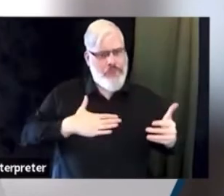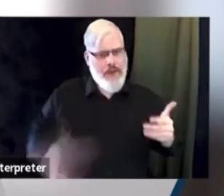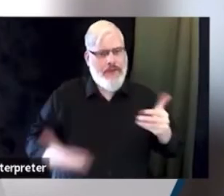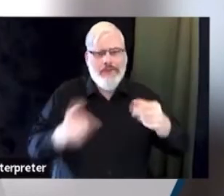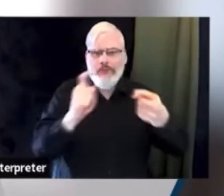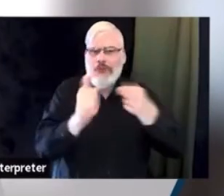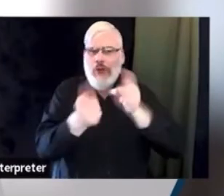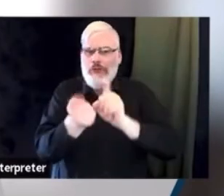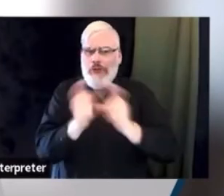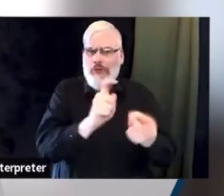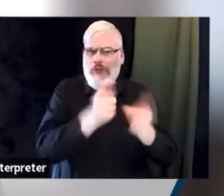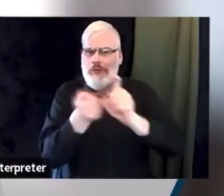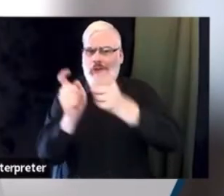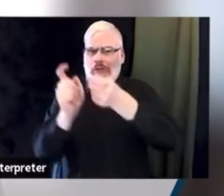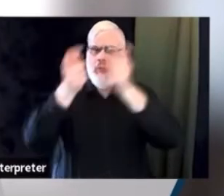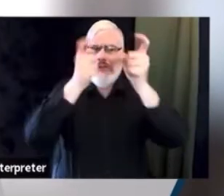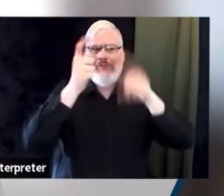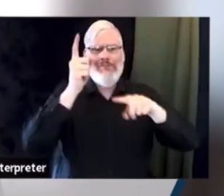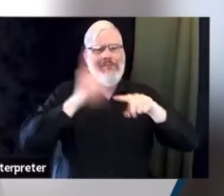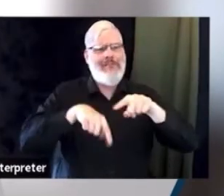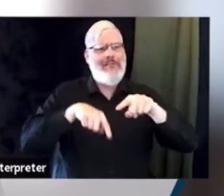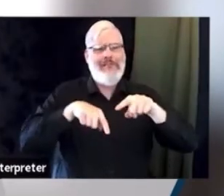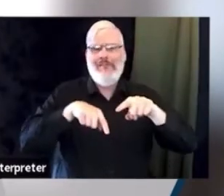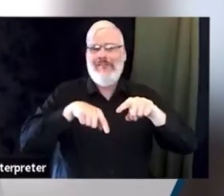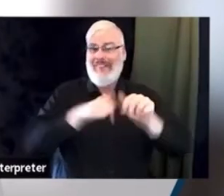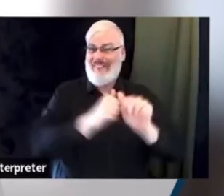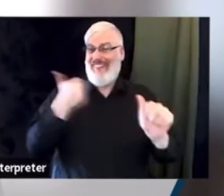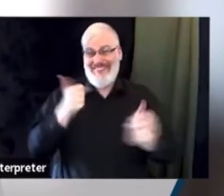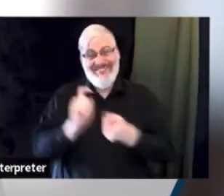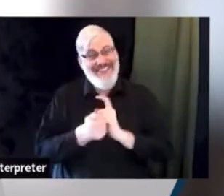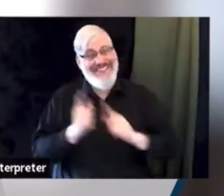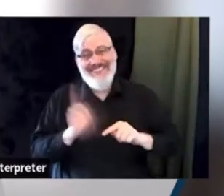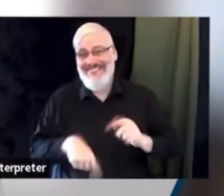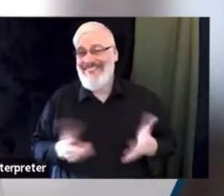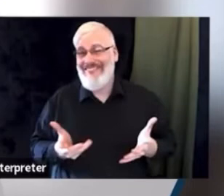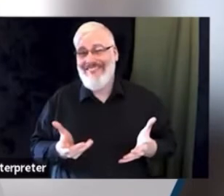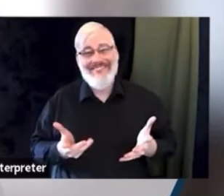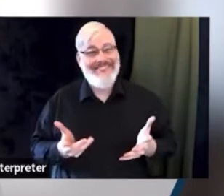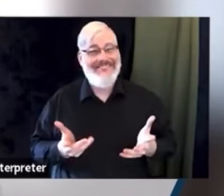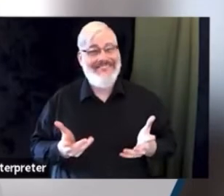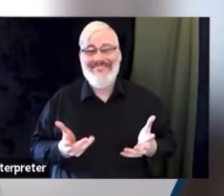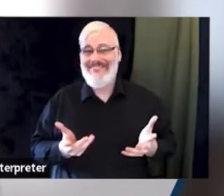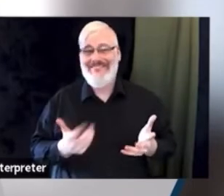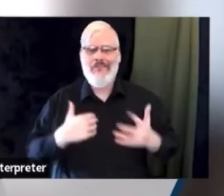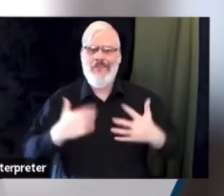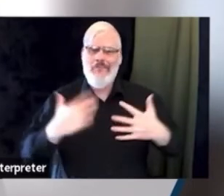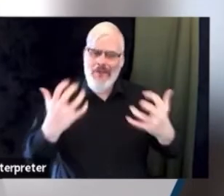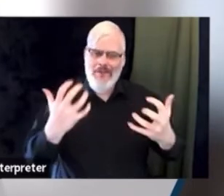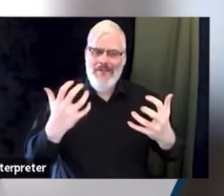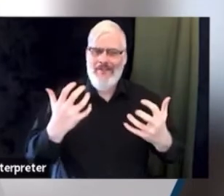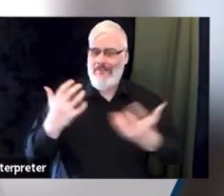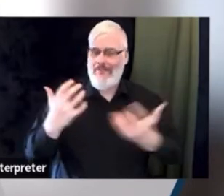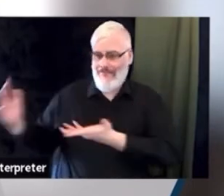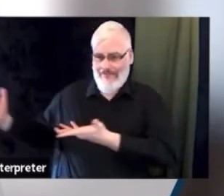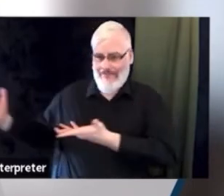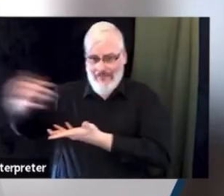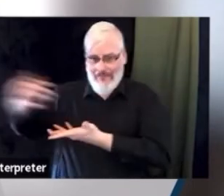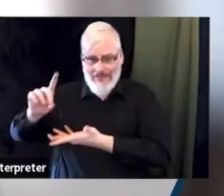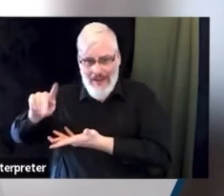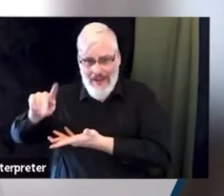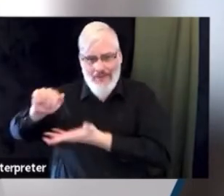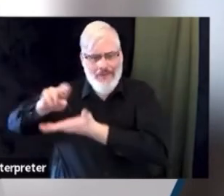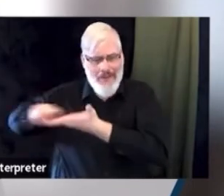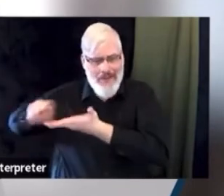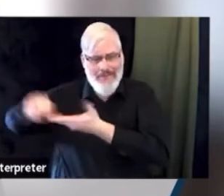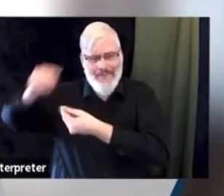as we have the ability that I just mentioned to include data within that change and apply the human element to it, I think we